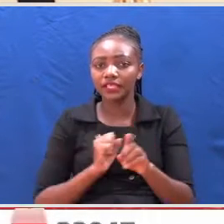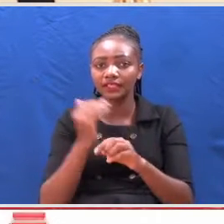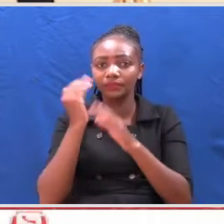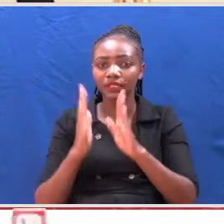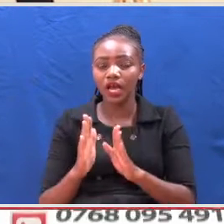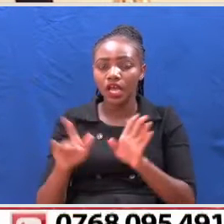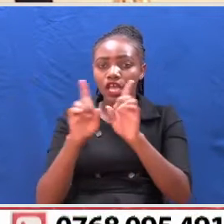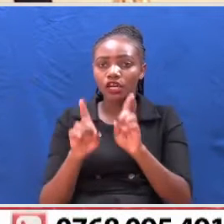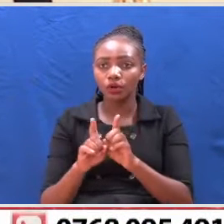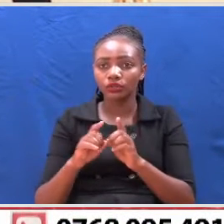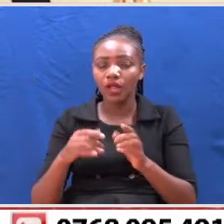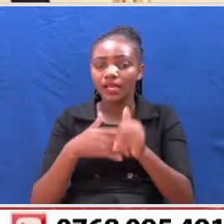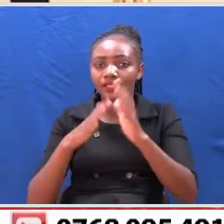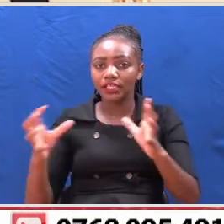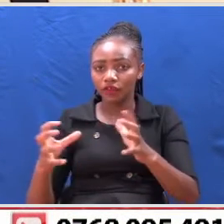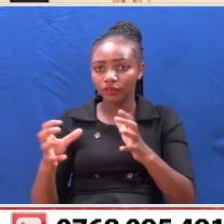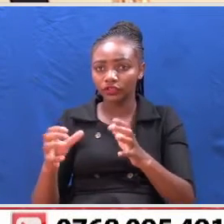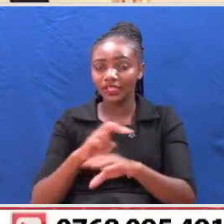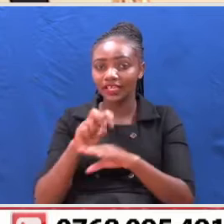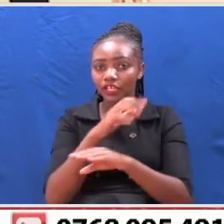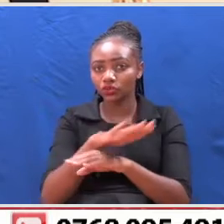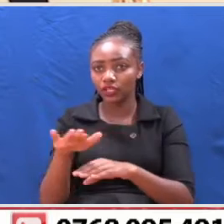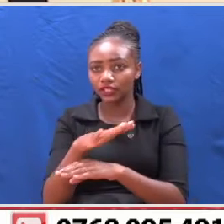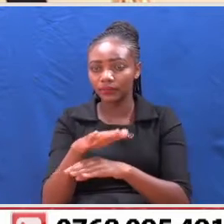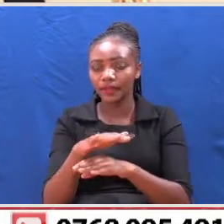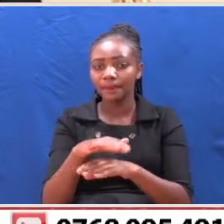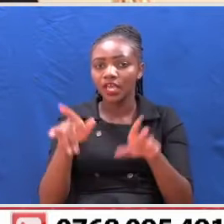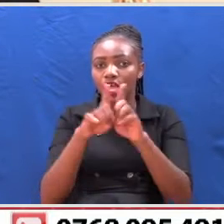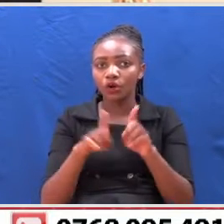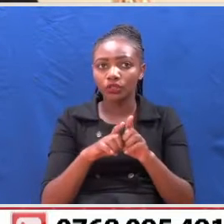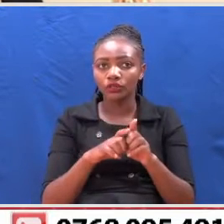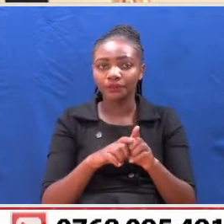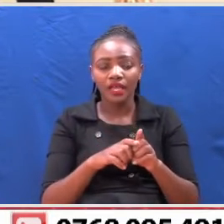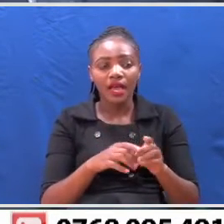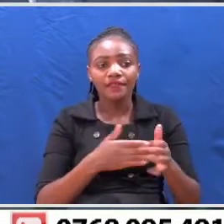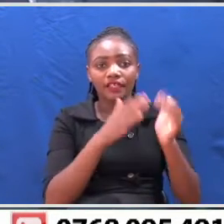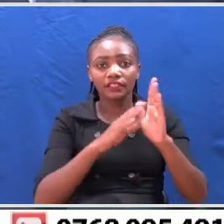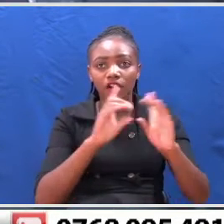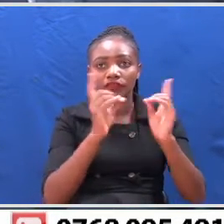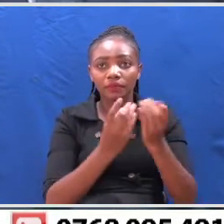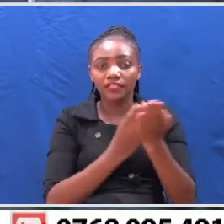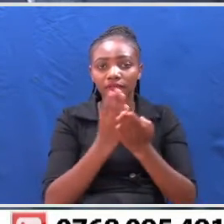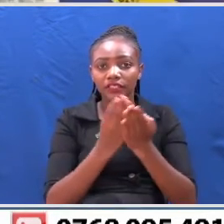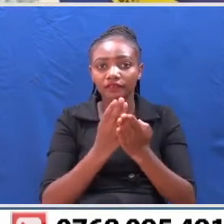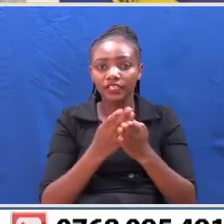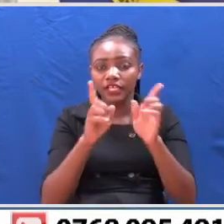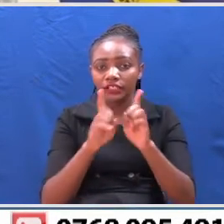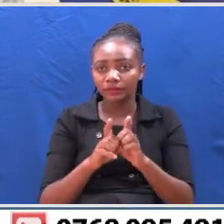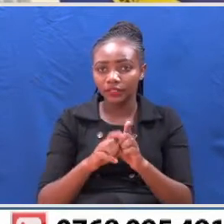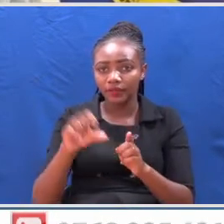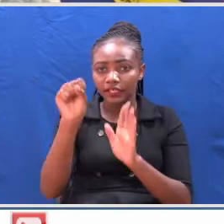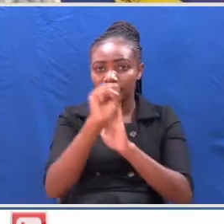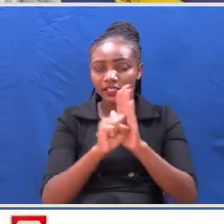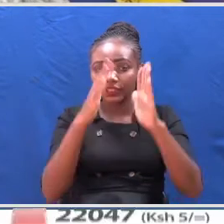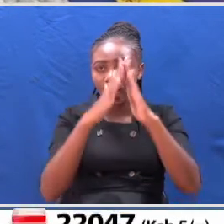Lusaka, Leader of Majority in the National Assembly, Amos Kimunya, Head of Public Service Joseph Kinyua, State House Deputy Chief of Staff,